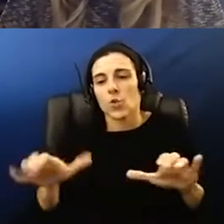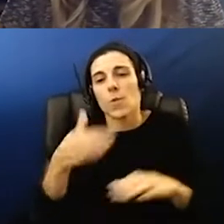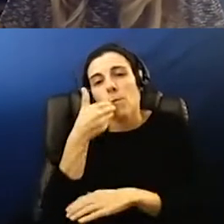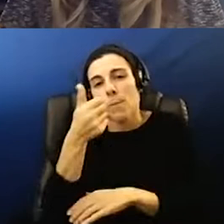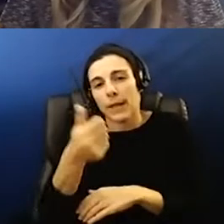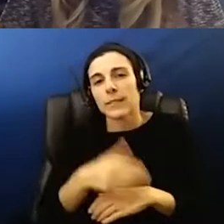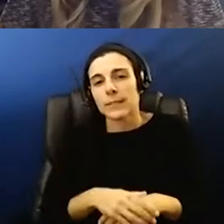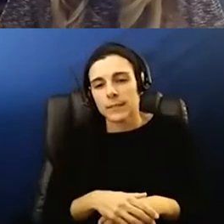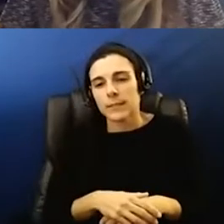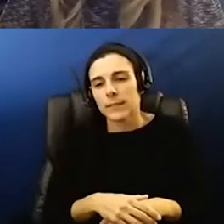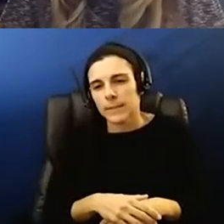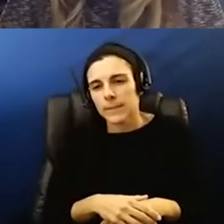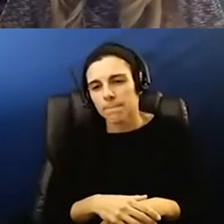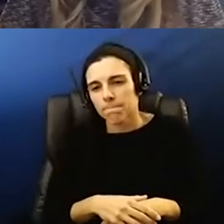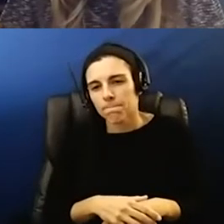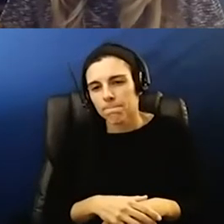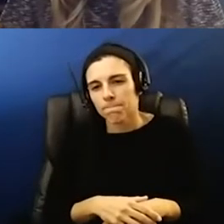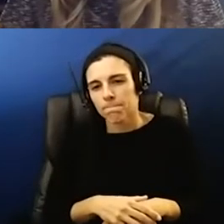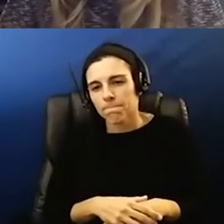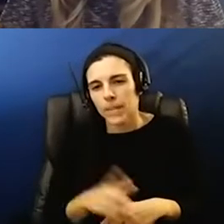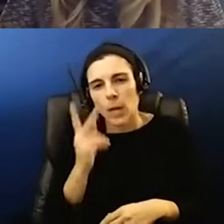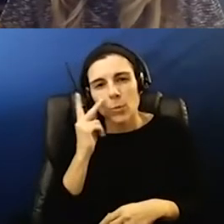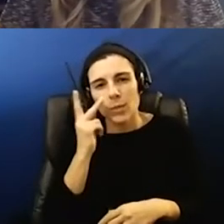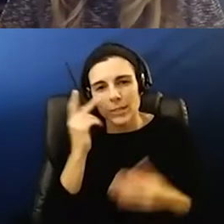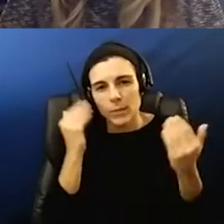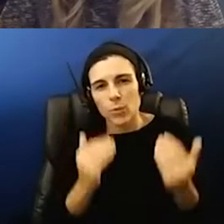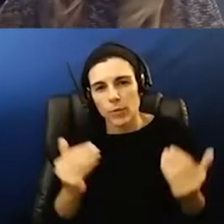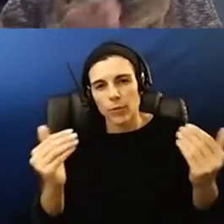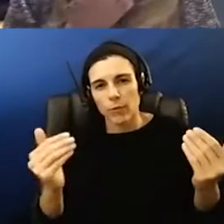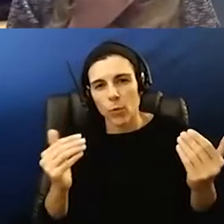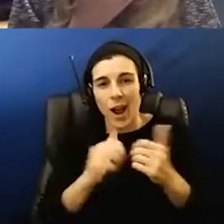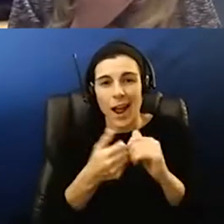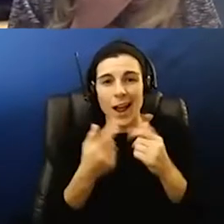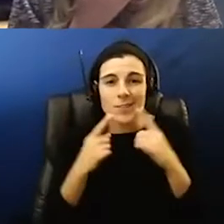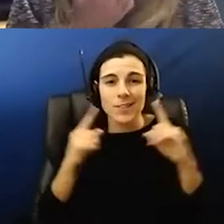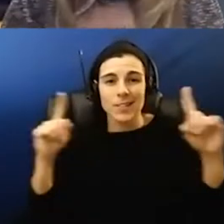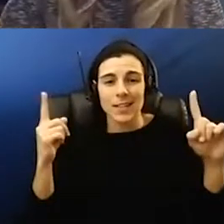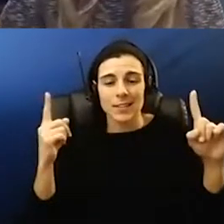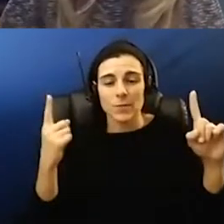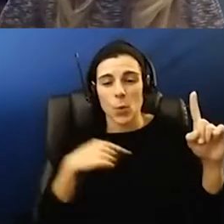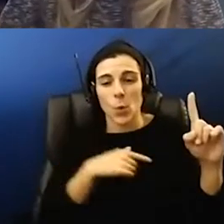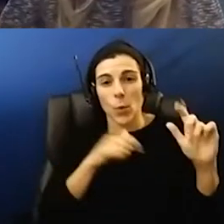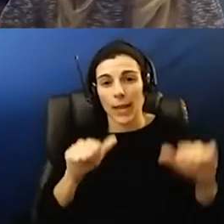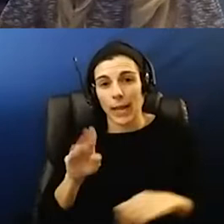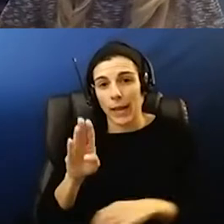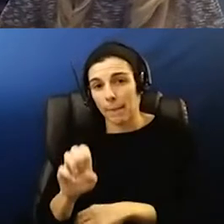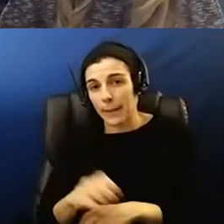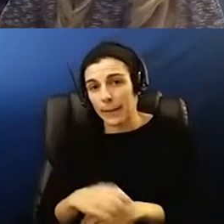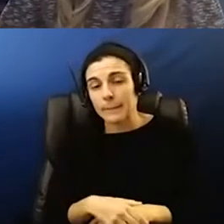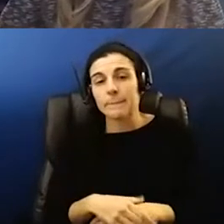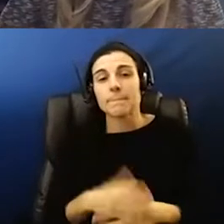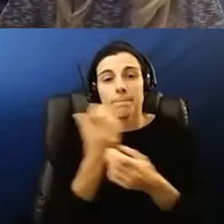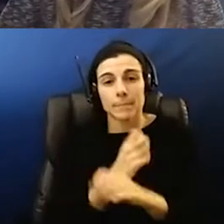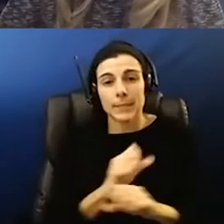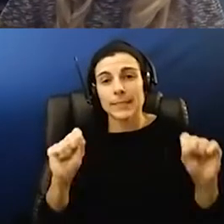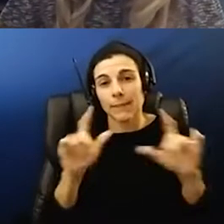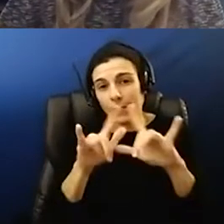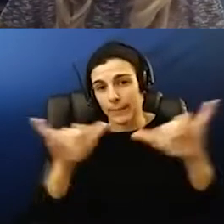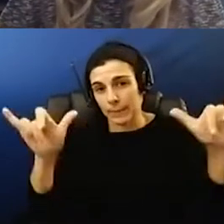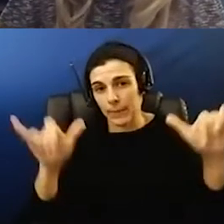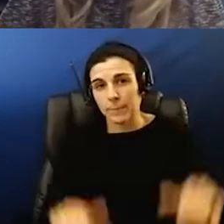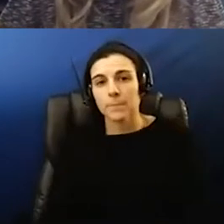we'll see um you know moving forward we'll see how successful we can be and being as safe as possible so